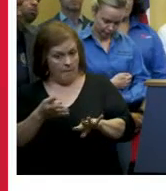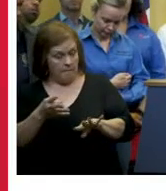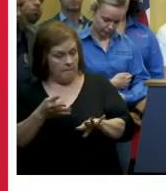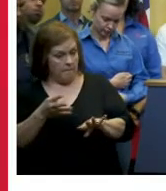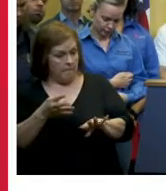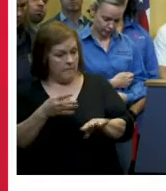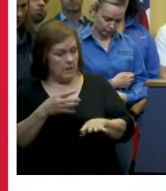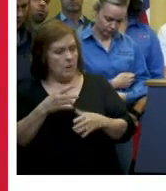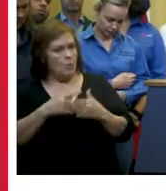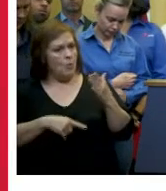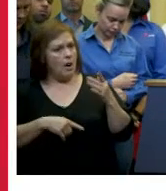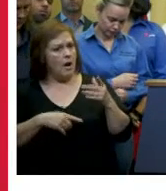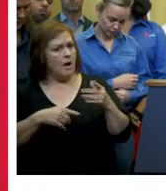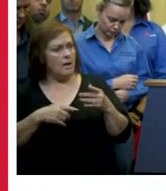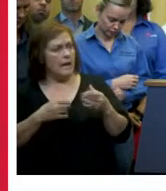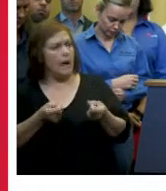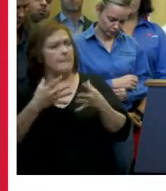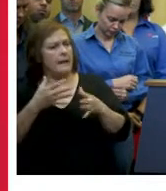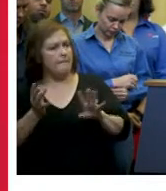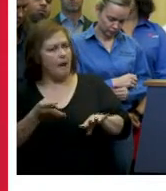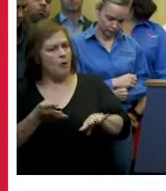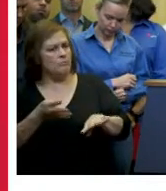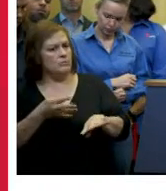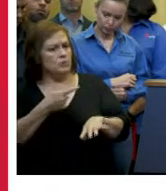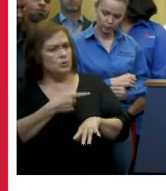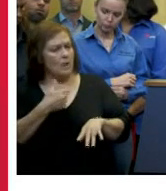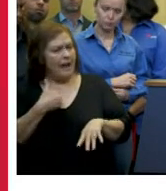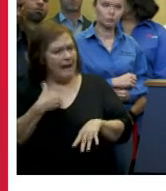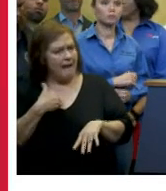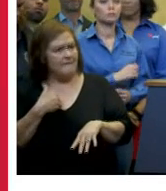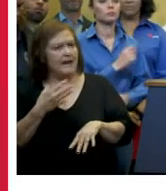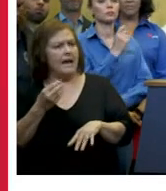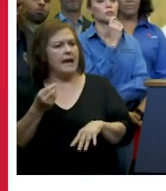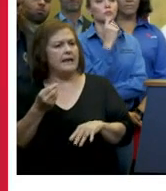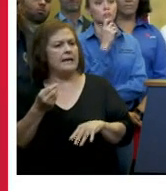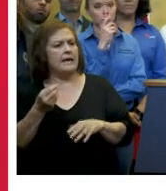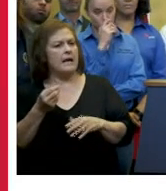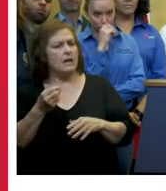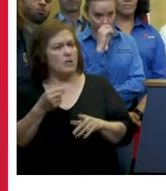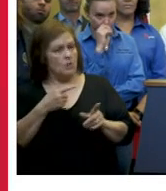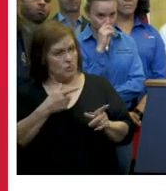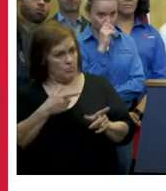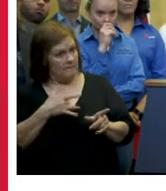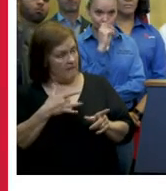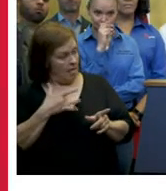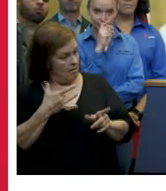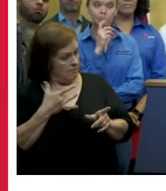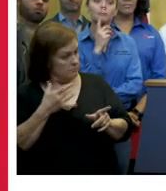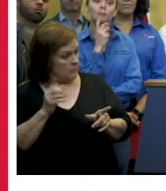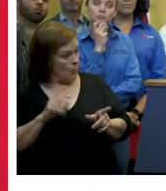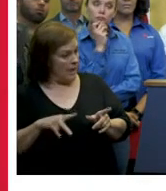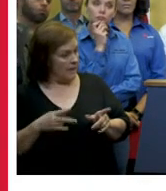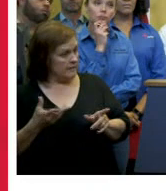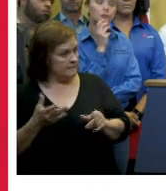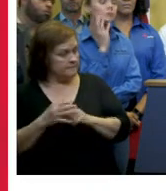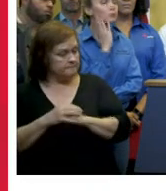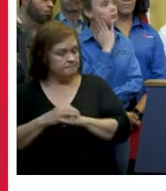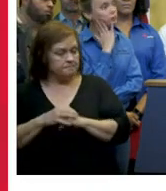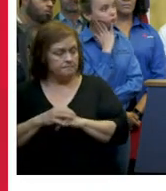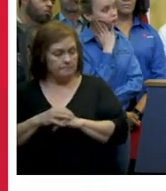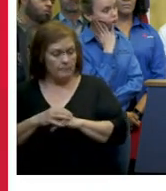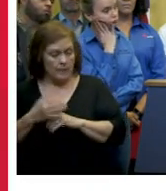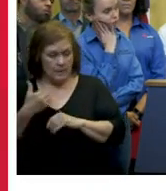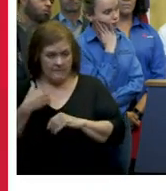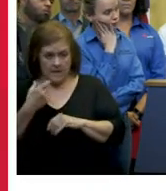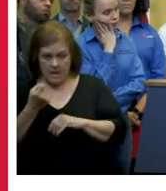pumps do you have to deploy in cases where original pumps fail and in general how comfortable are you with the system so in